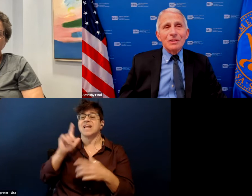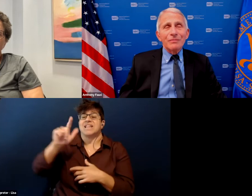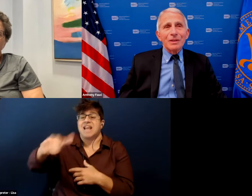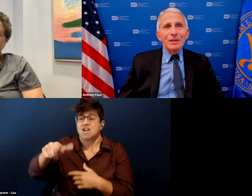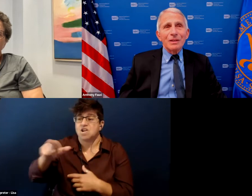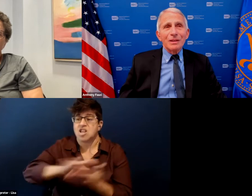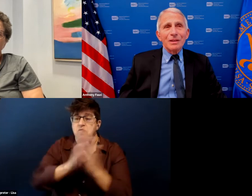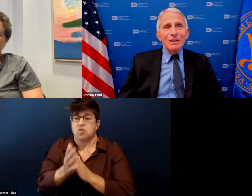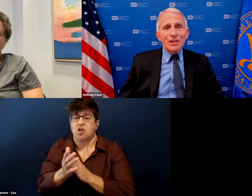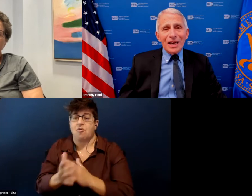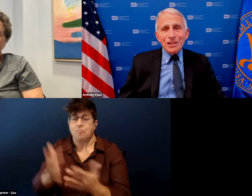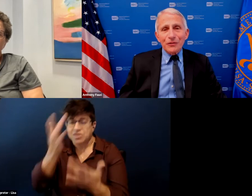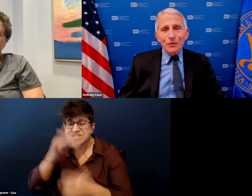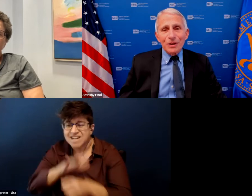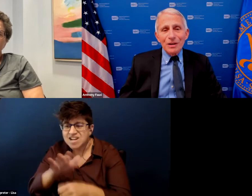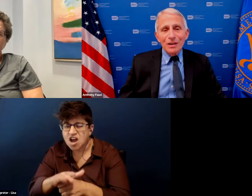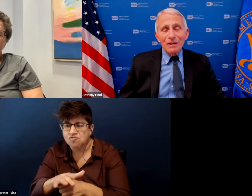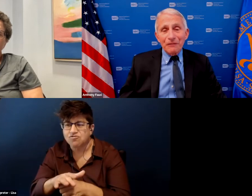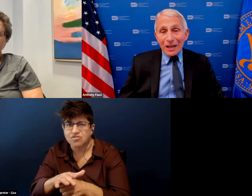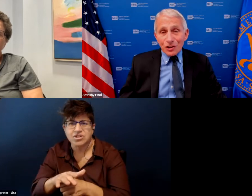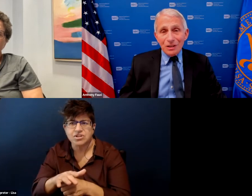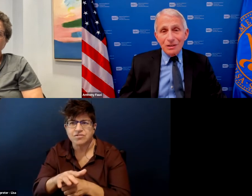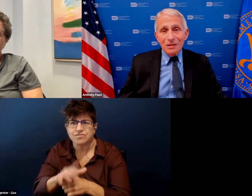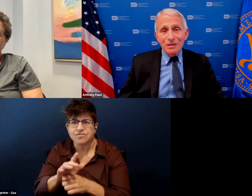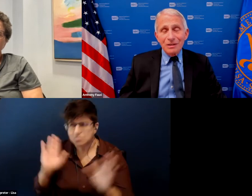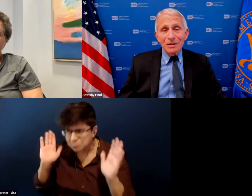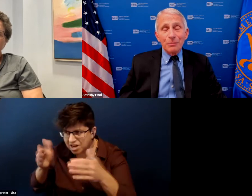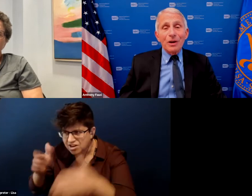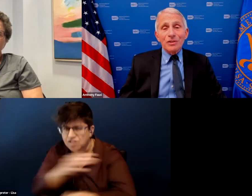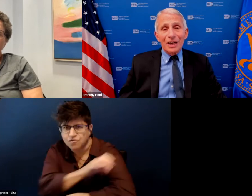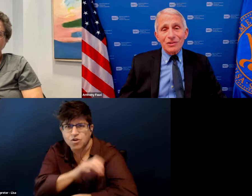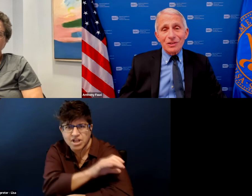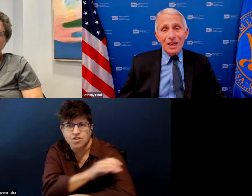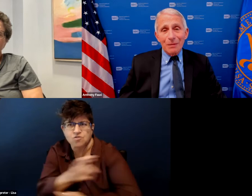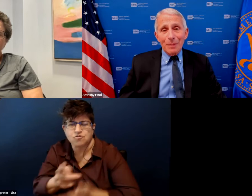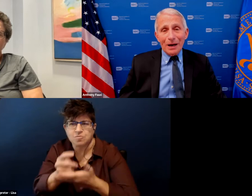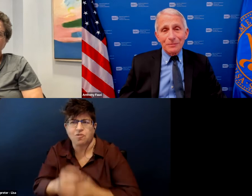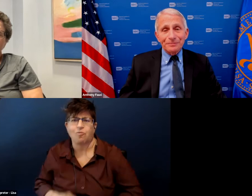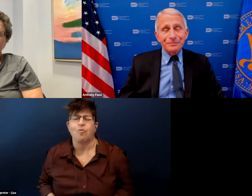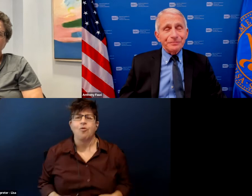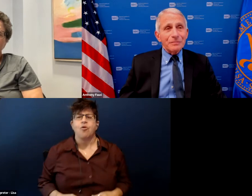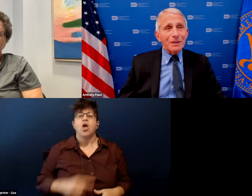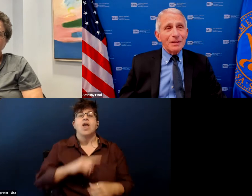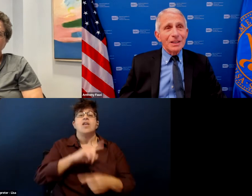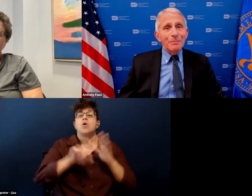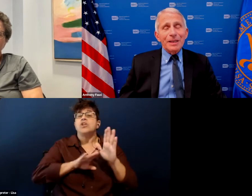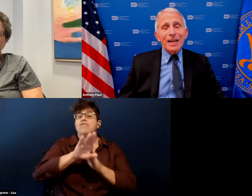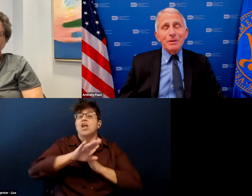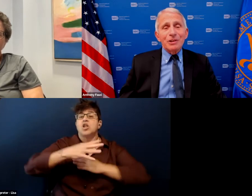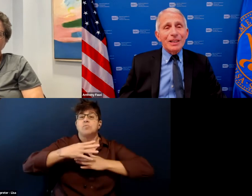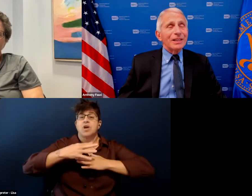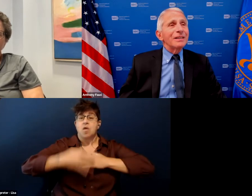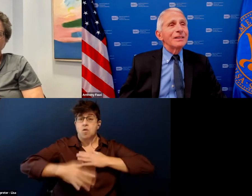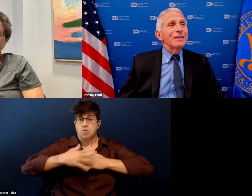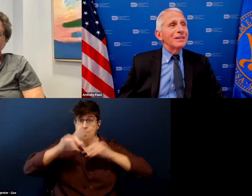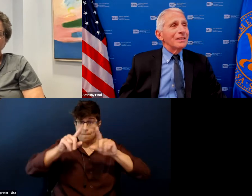the test for infection the blood test came about it became